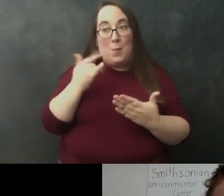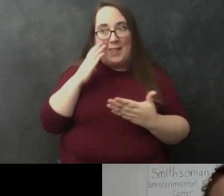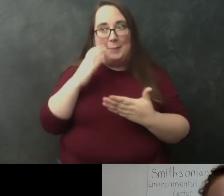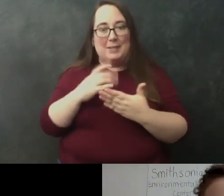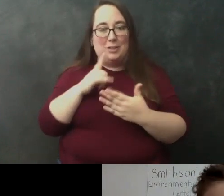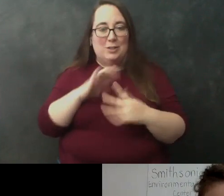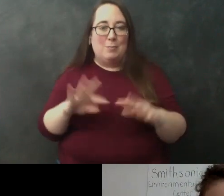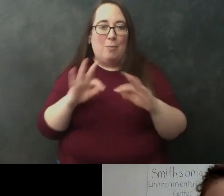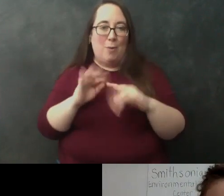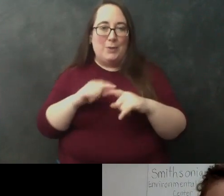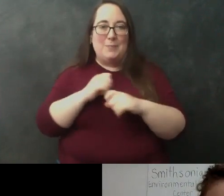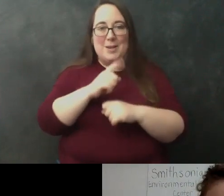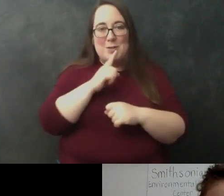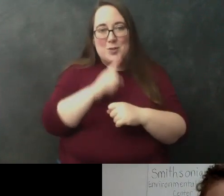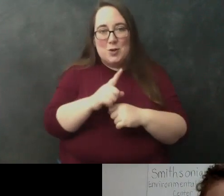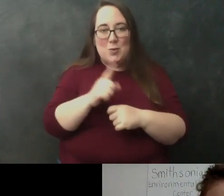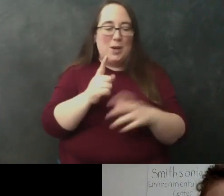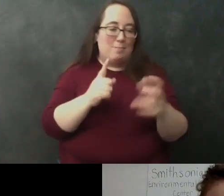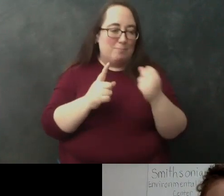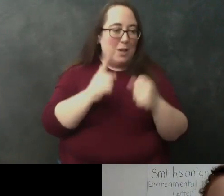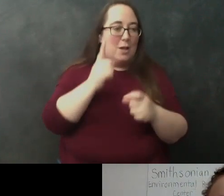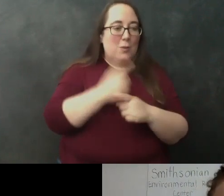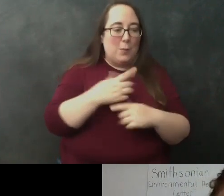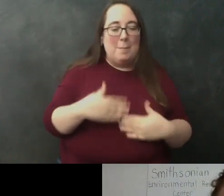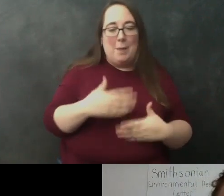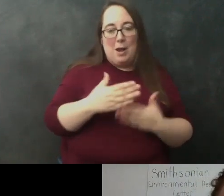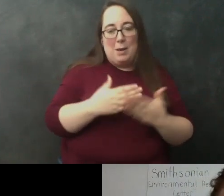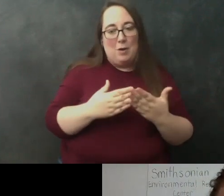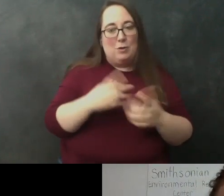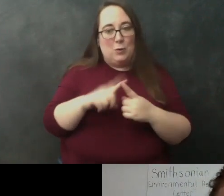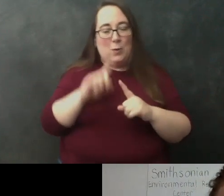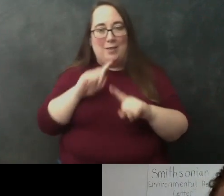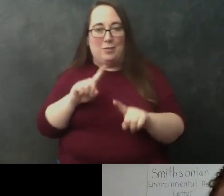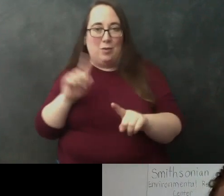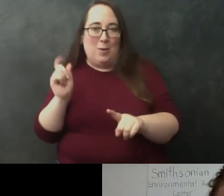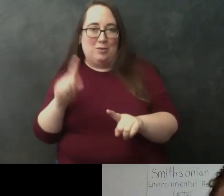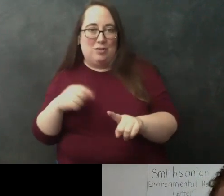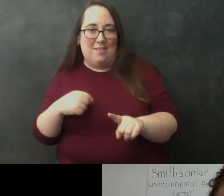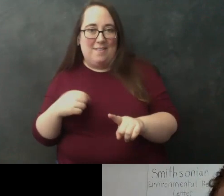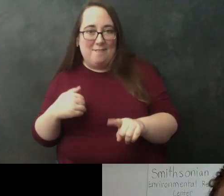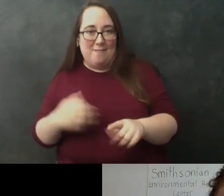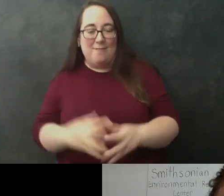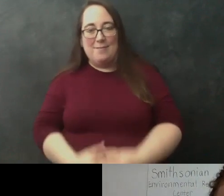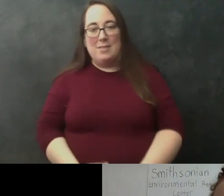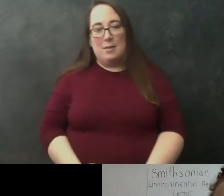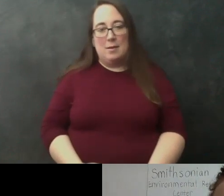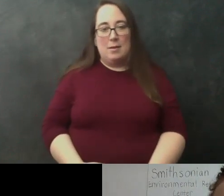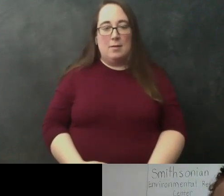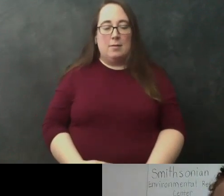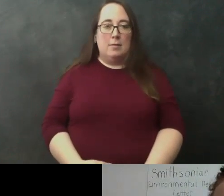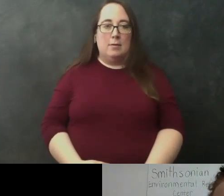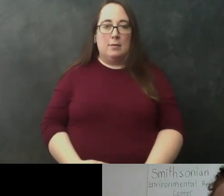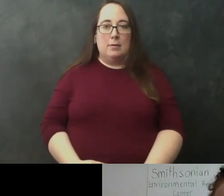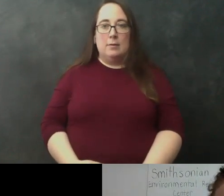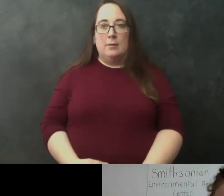to make sure that you take the right body part to answer the question that you're interested in addressing um so